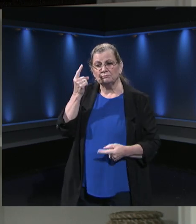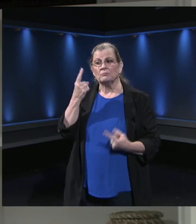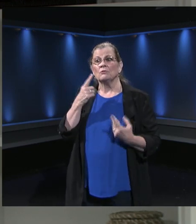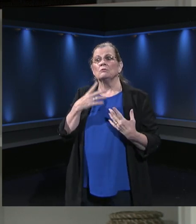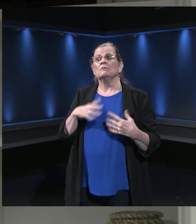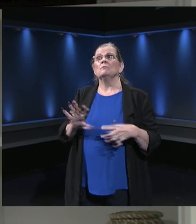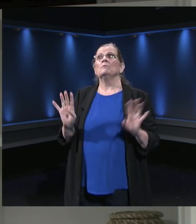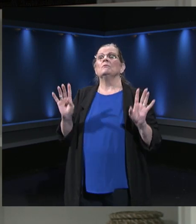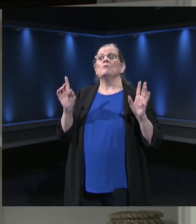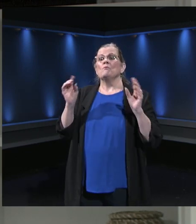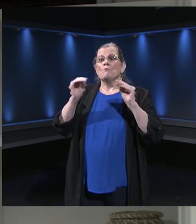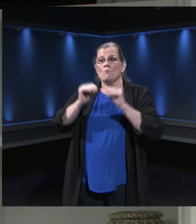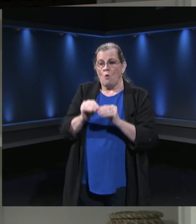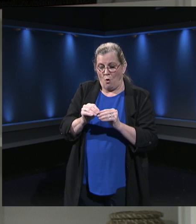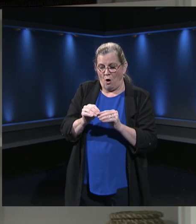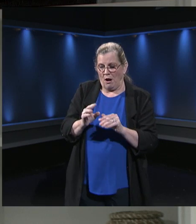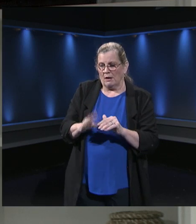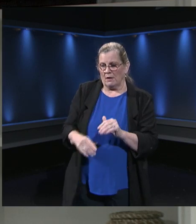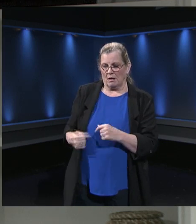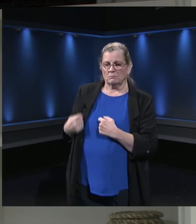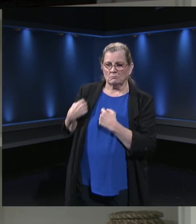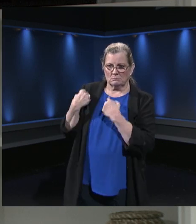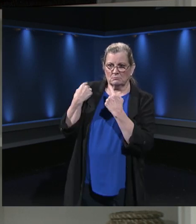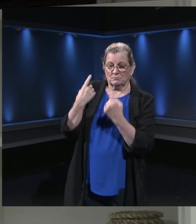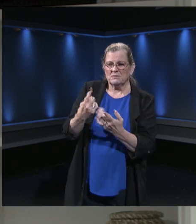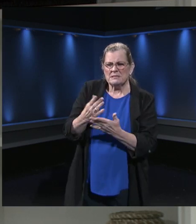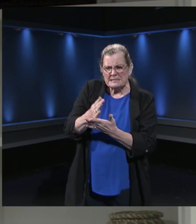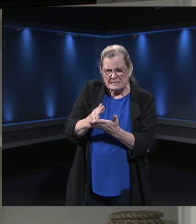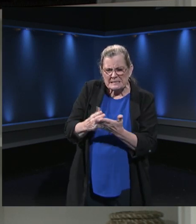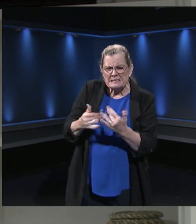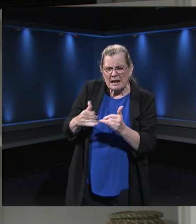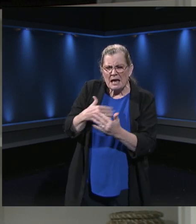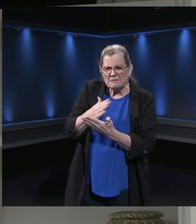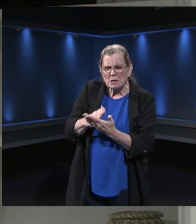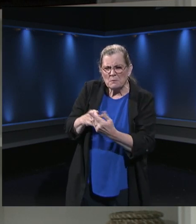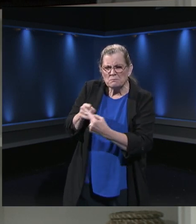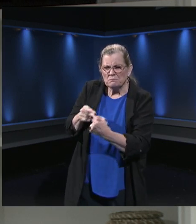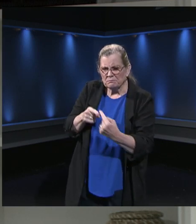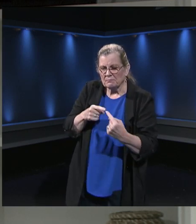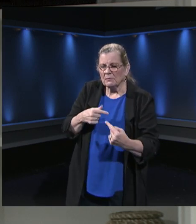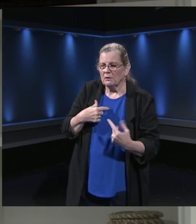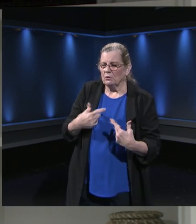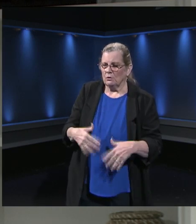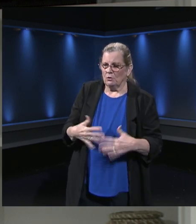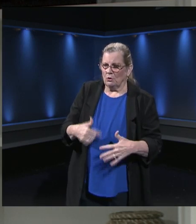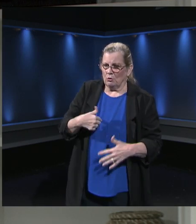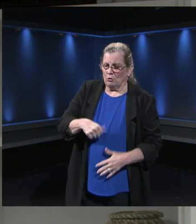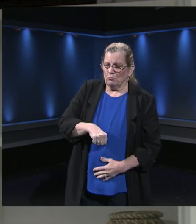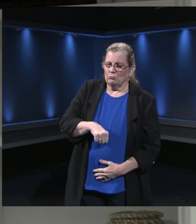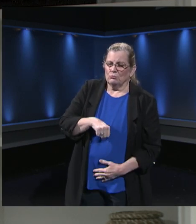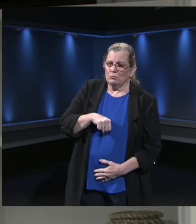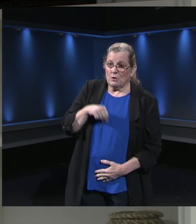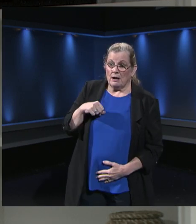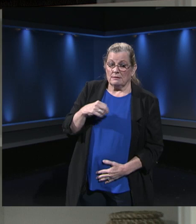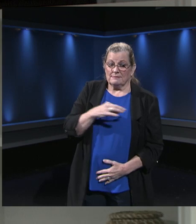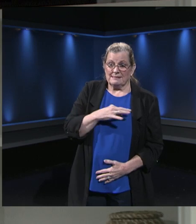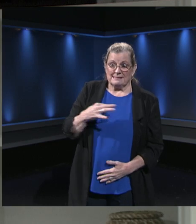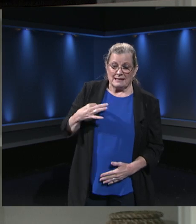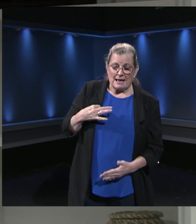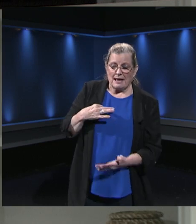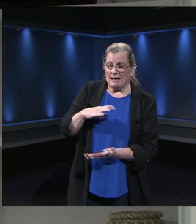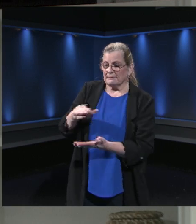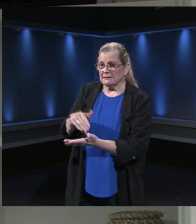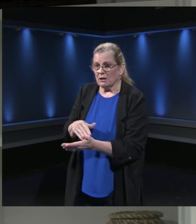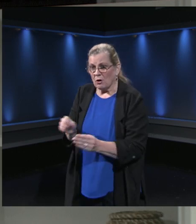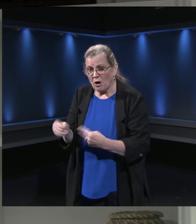we have struggled. And I am proud of the staff, the staff in the front lines, the staff in the central office, the staff